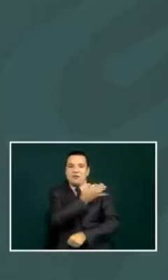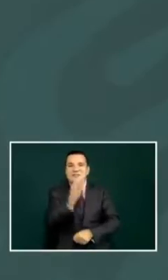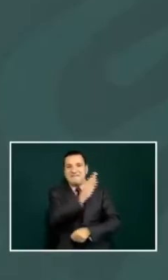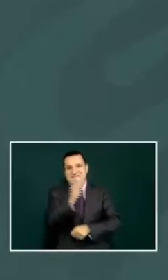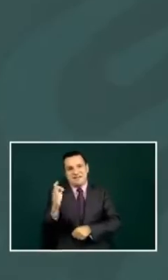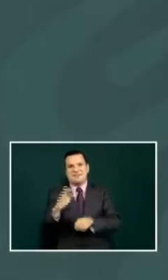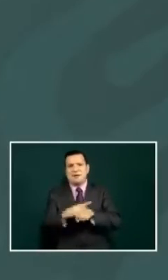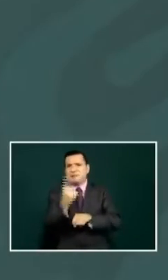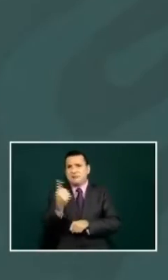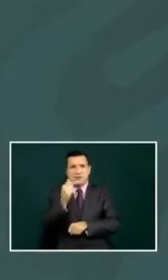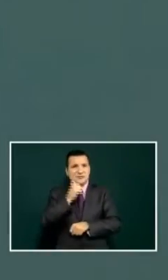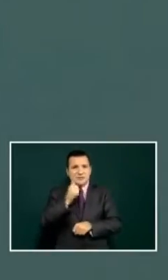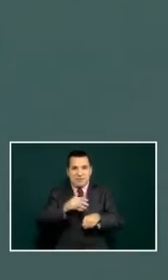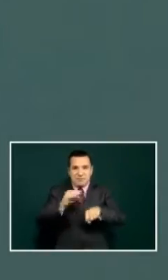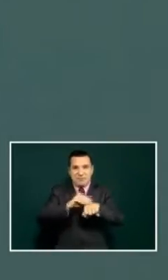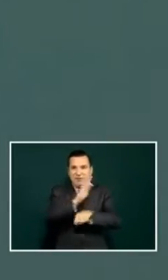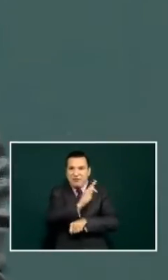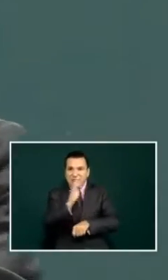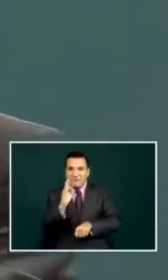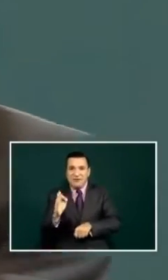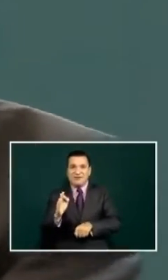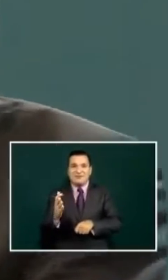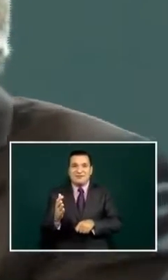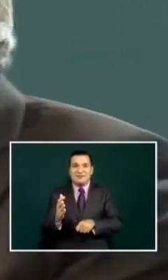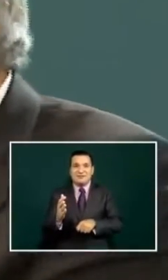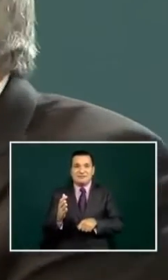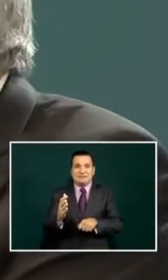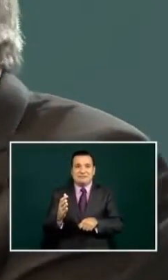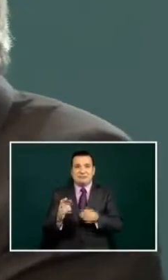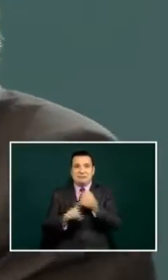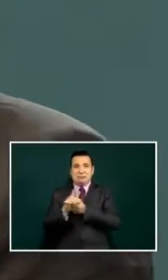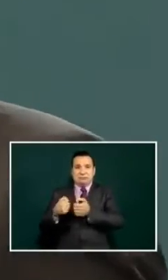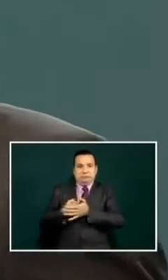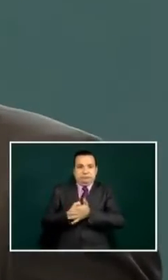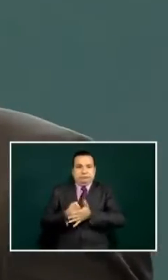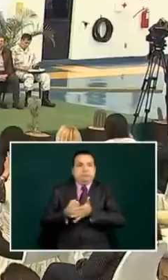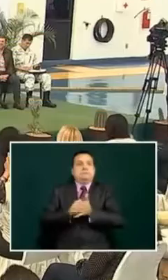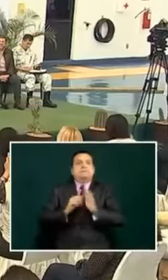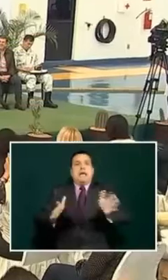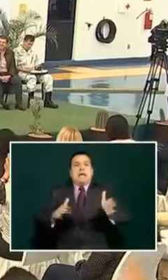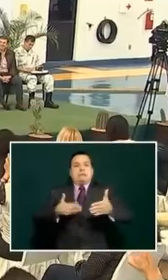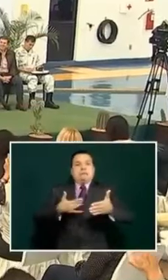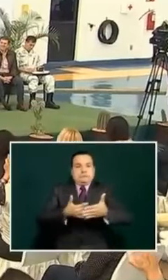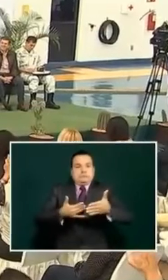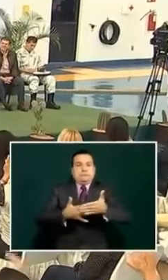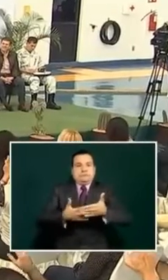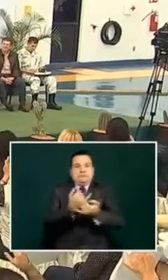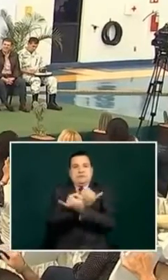then what happens is every time we indicate a date they pressure us more